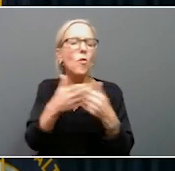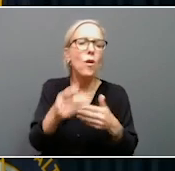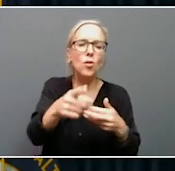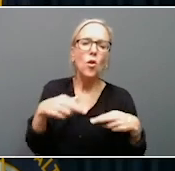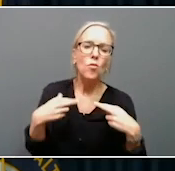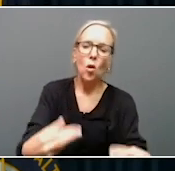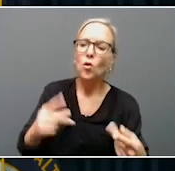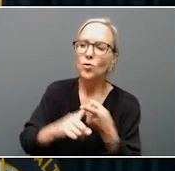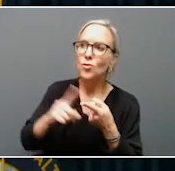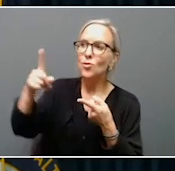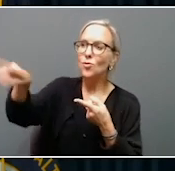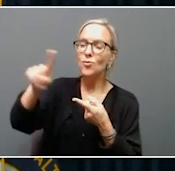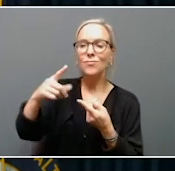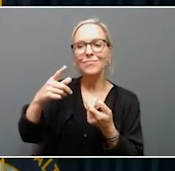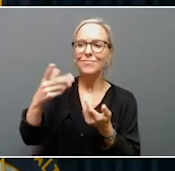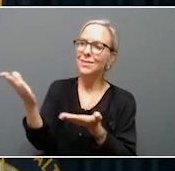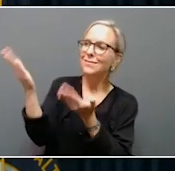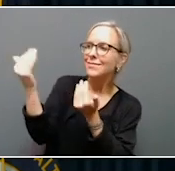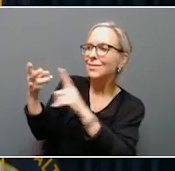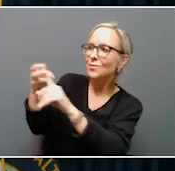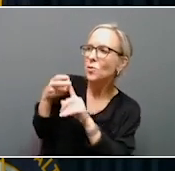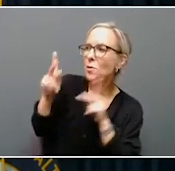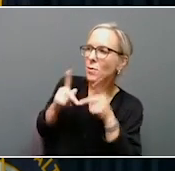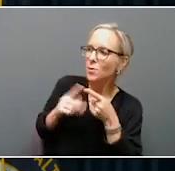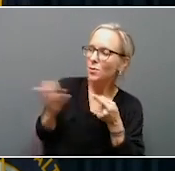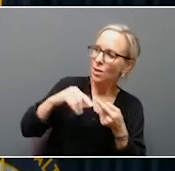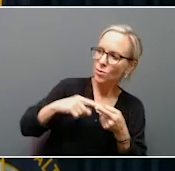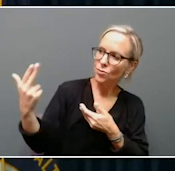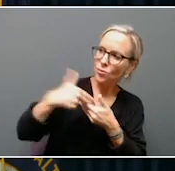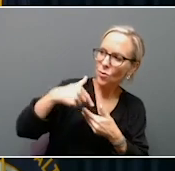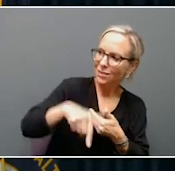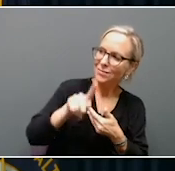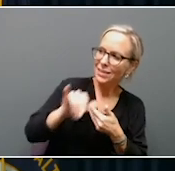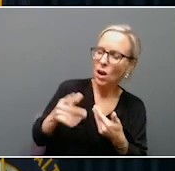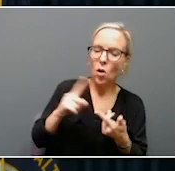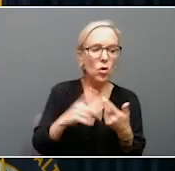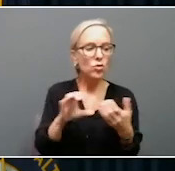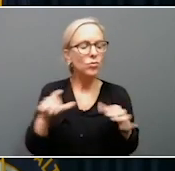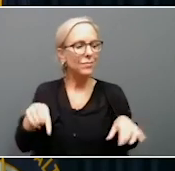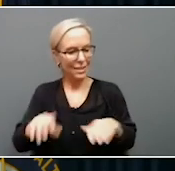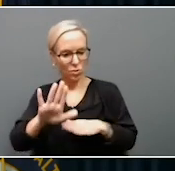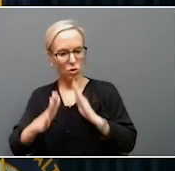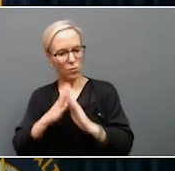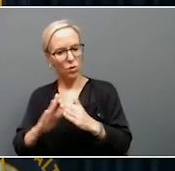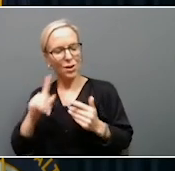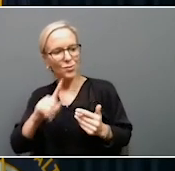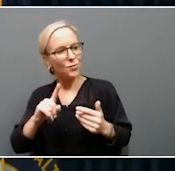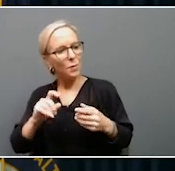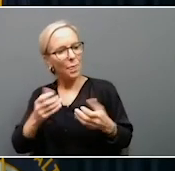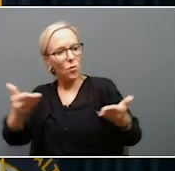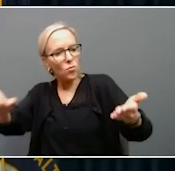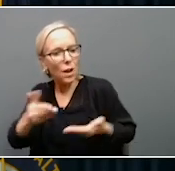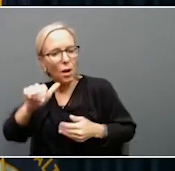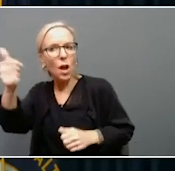are looking at potential sites, whether you're doing things in your community just to make it a better place to live or saying hi to that person from out of